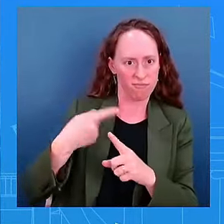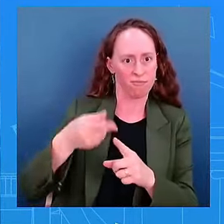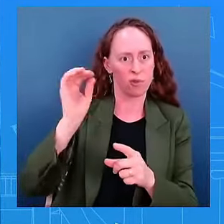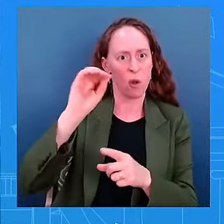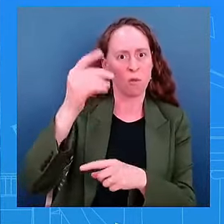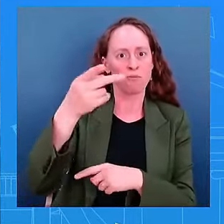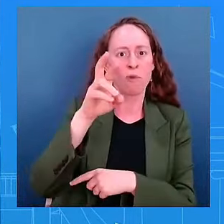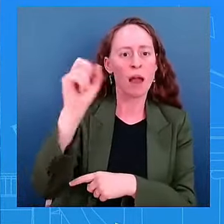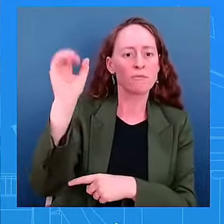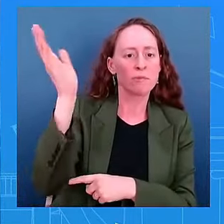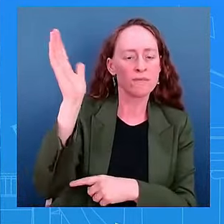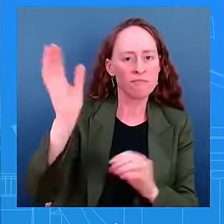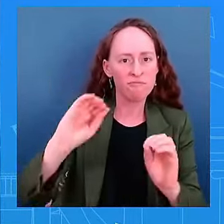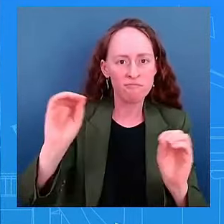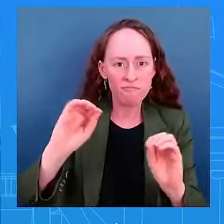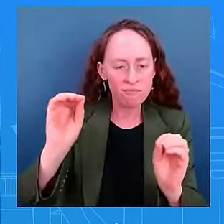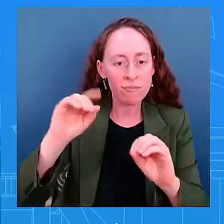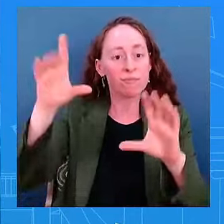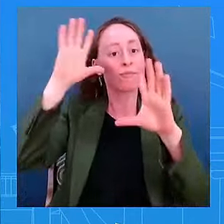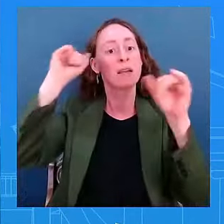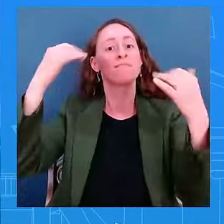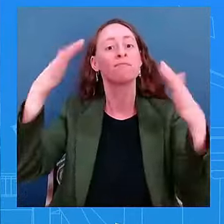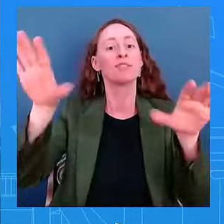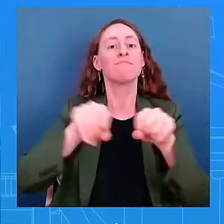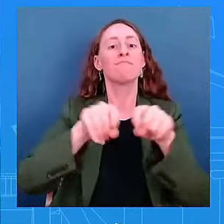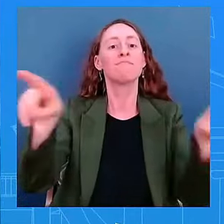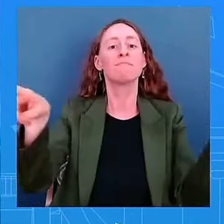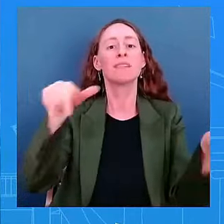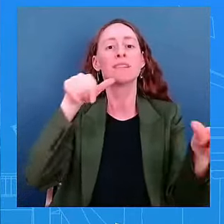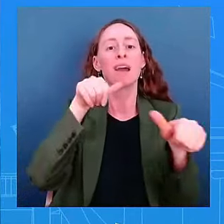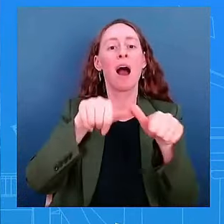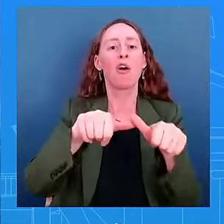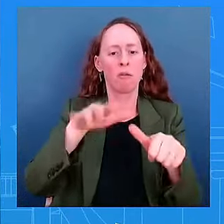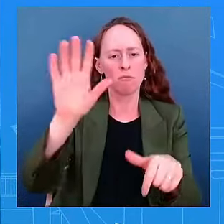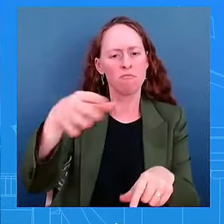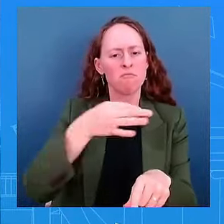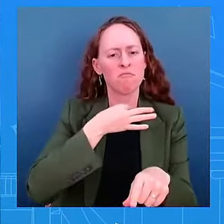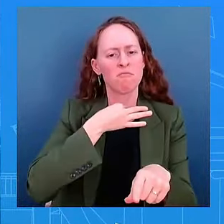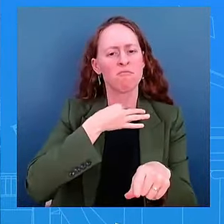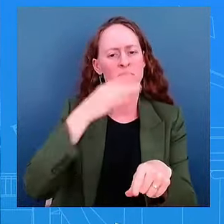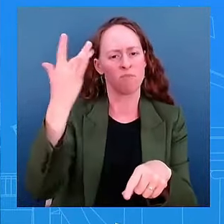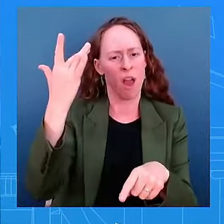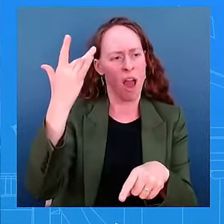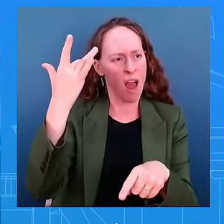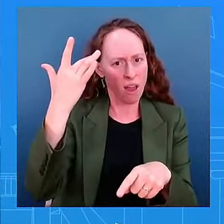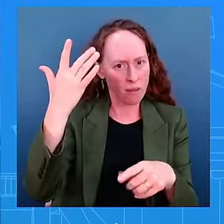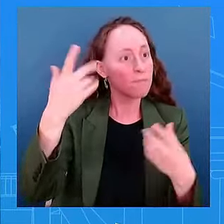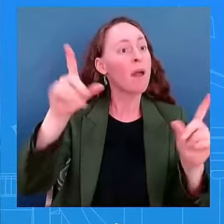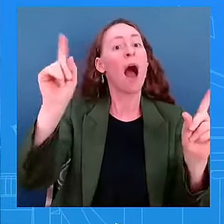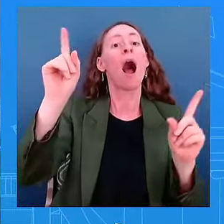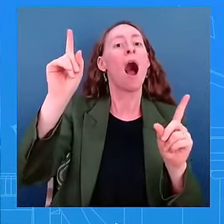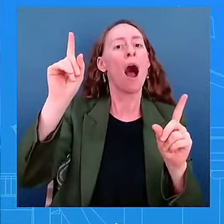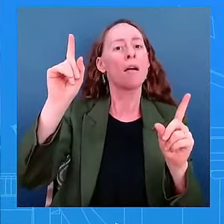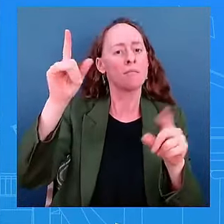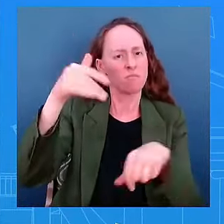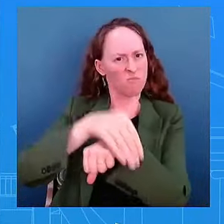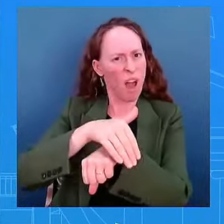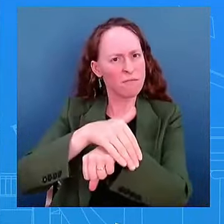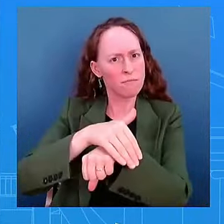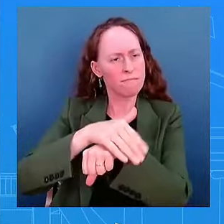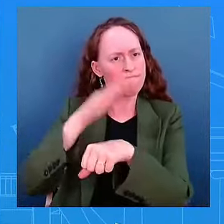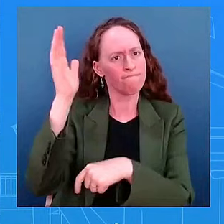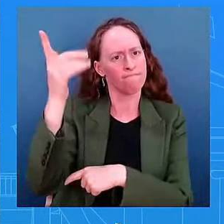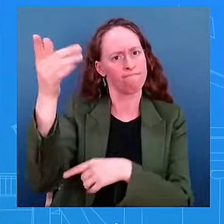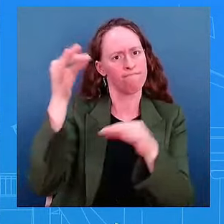Why go on television to make your first comments about that decision rather than make the No, I appreciate that. We've always had a